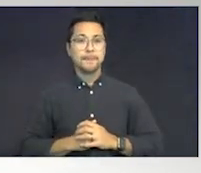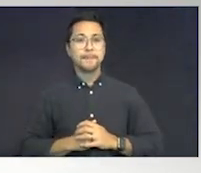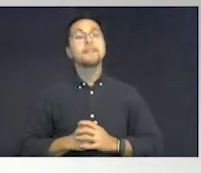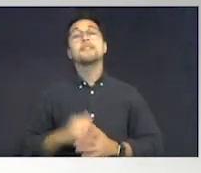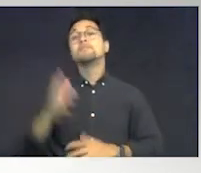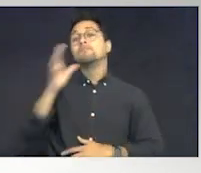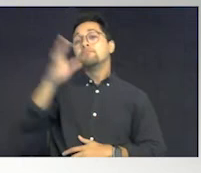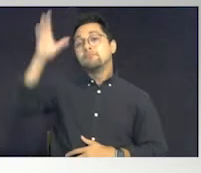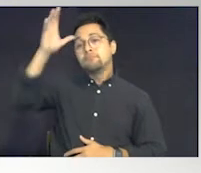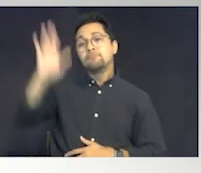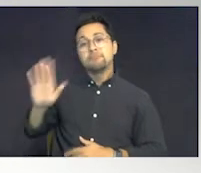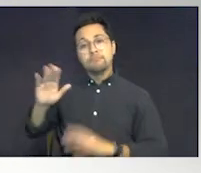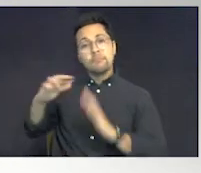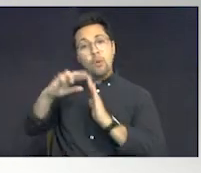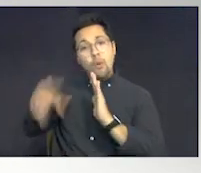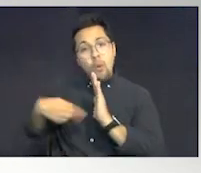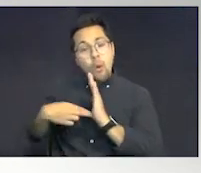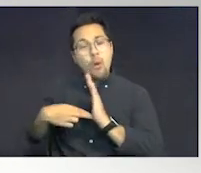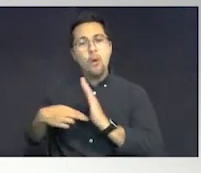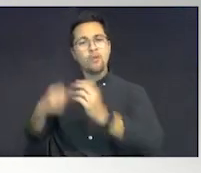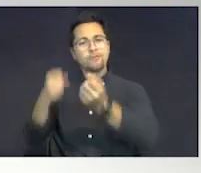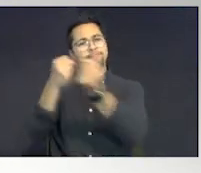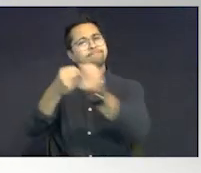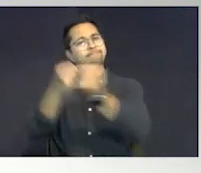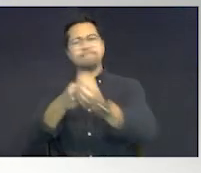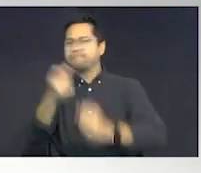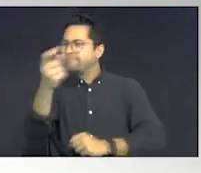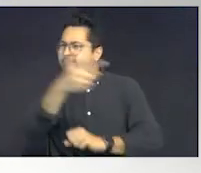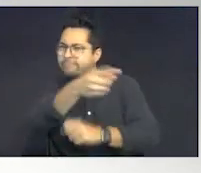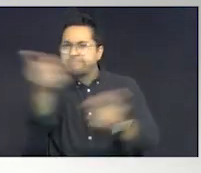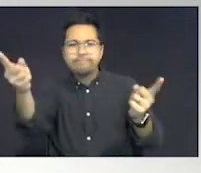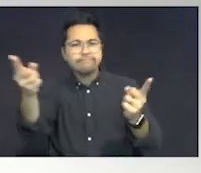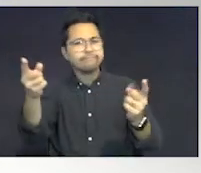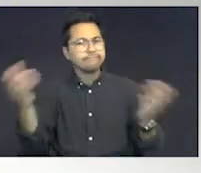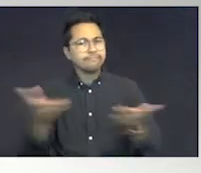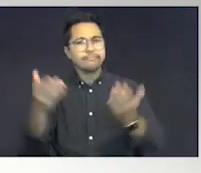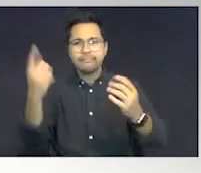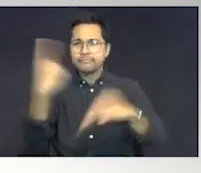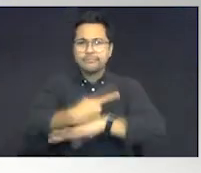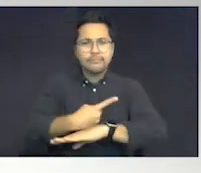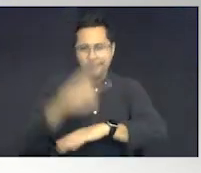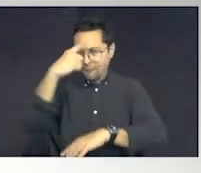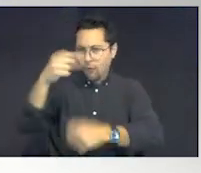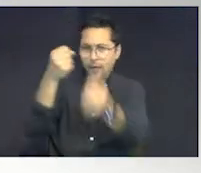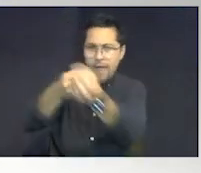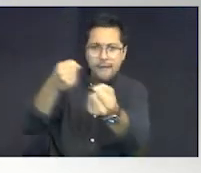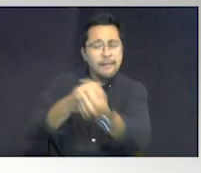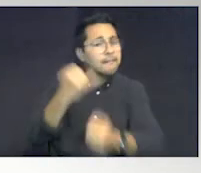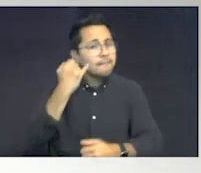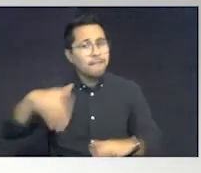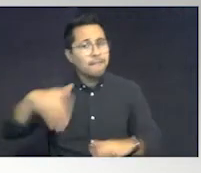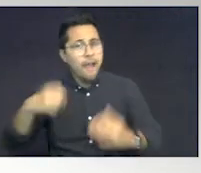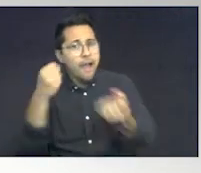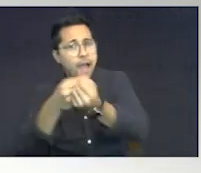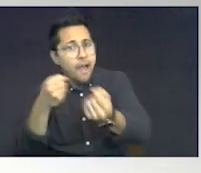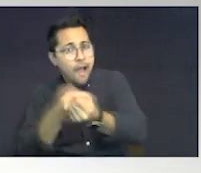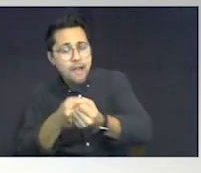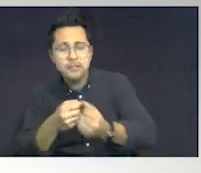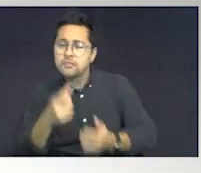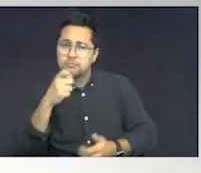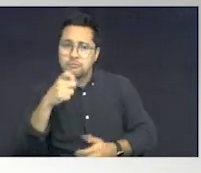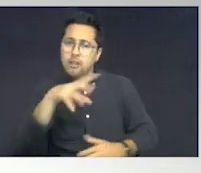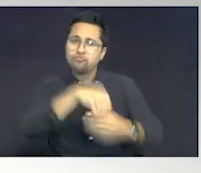Parents have a role of advocacy. Every one of you are here today, and you're already advocating. If you weren't advocates, you wouldn't be in this room.